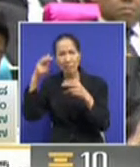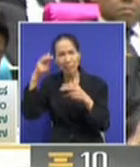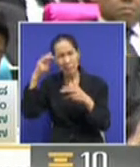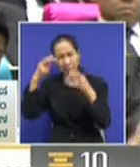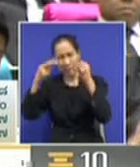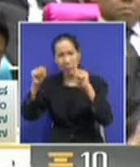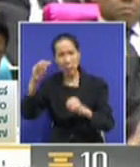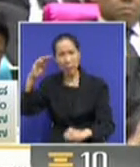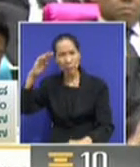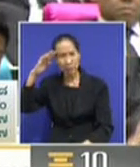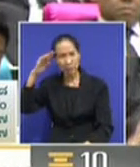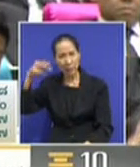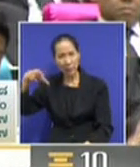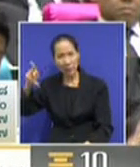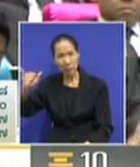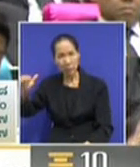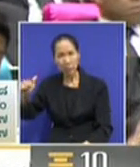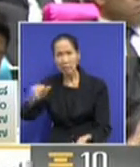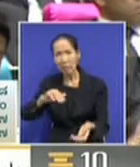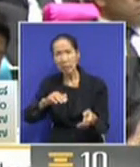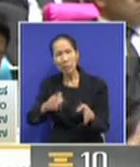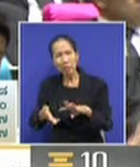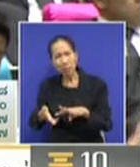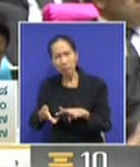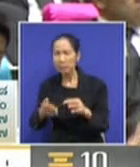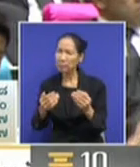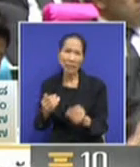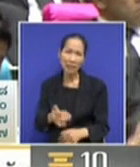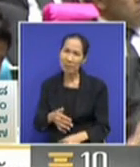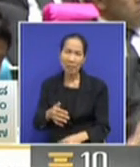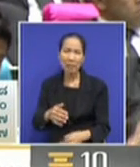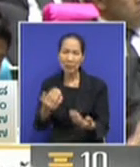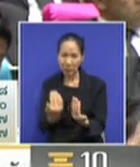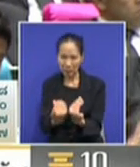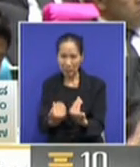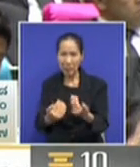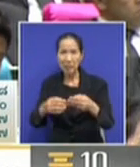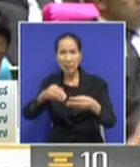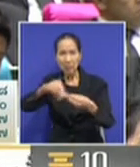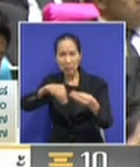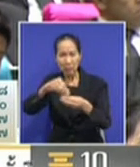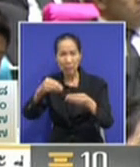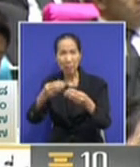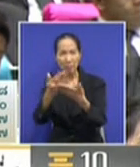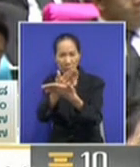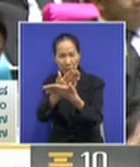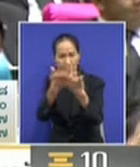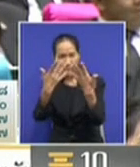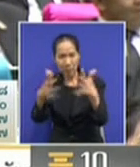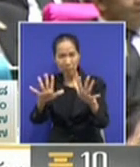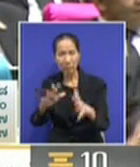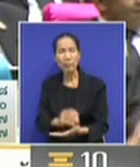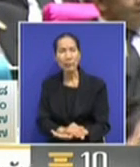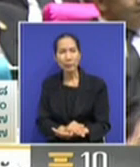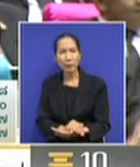the debate, I mean, continuing, I mean, with no limits. And because they see this as the platform, I to